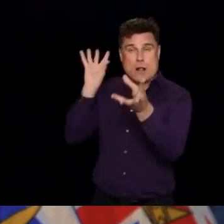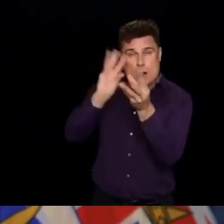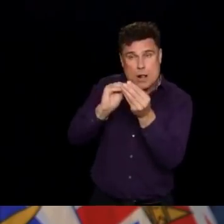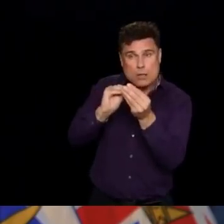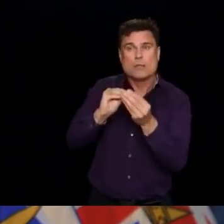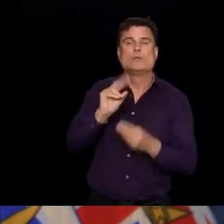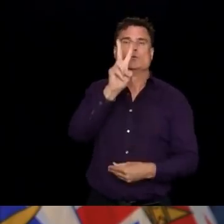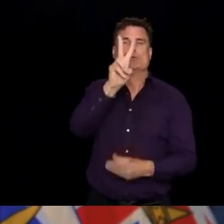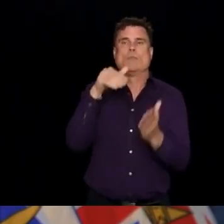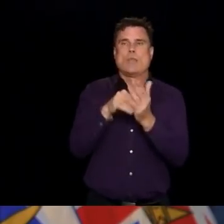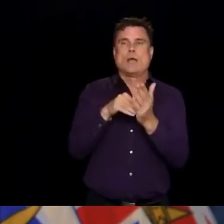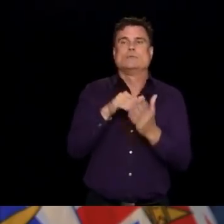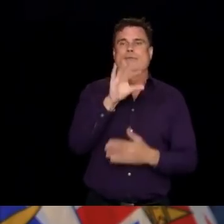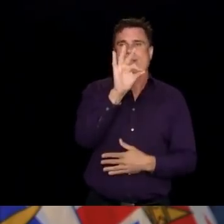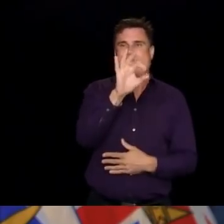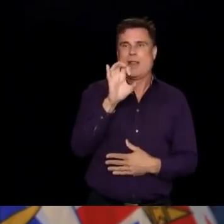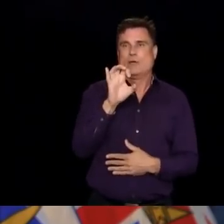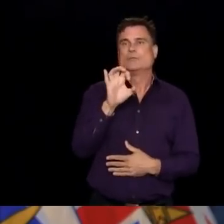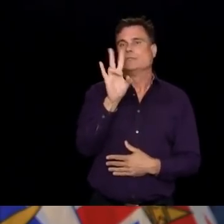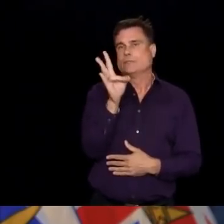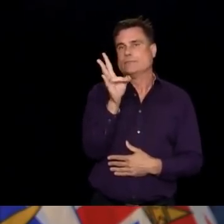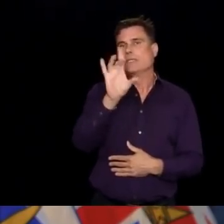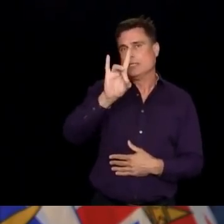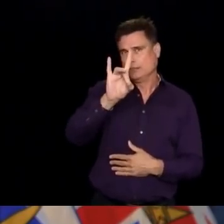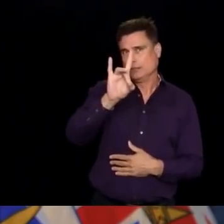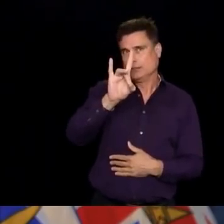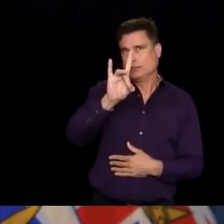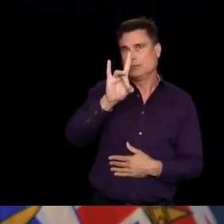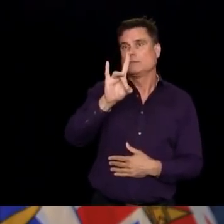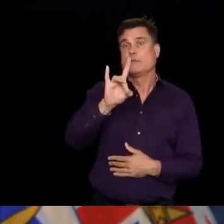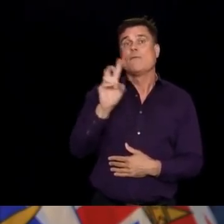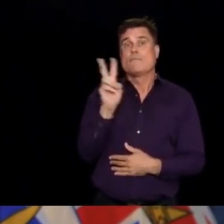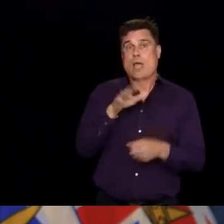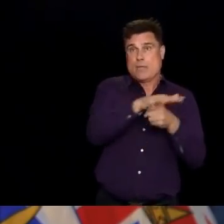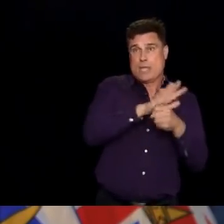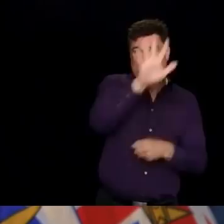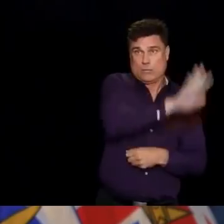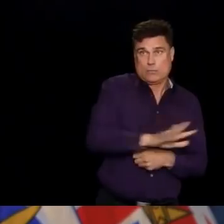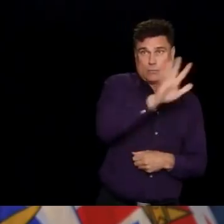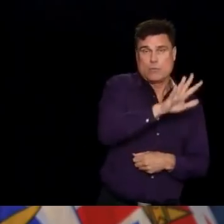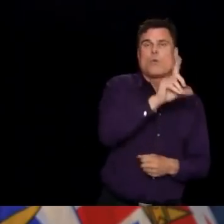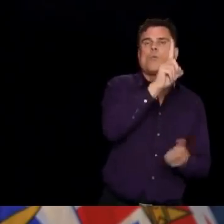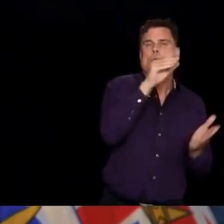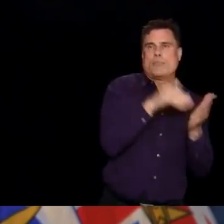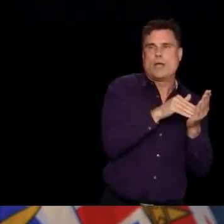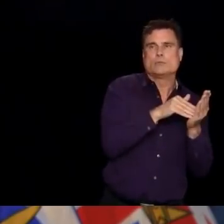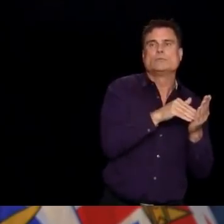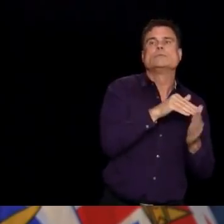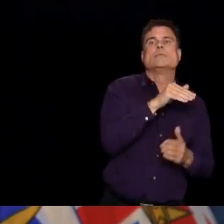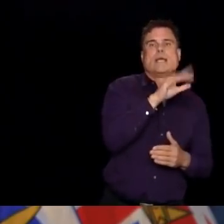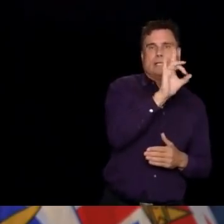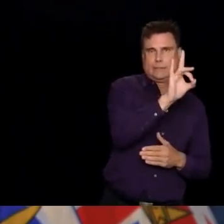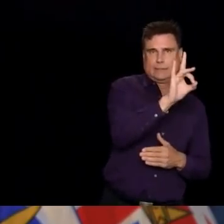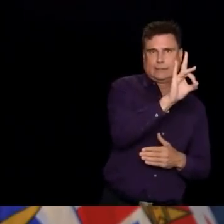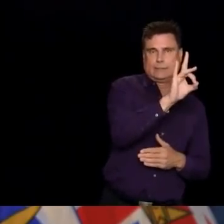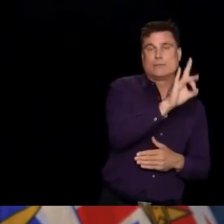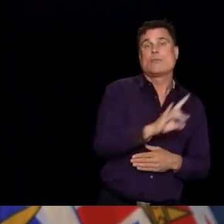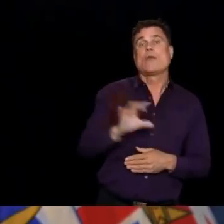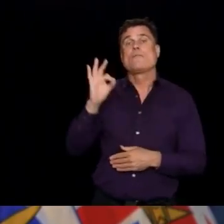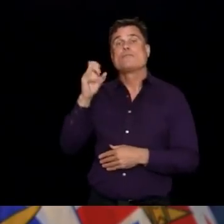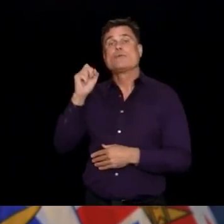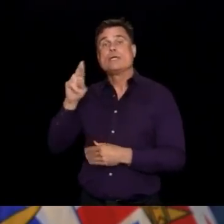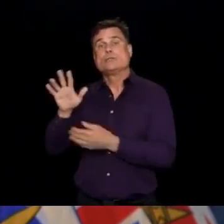to 2,978 people. That includes 1,008 people in the Vancouver Coastal Health Region,